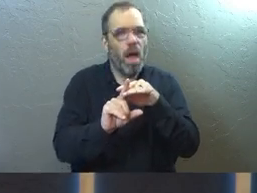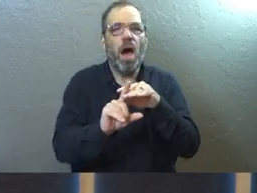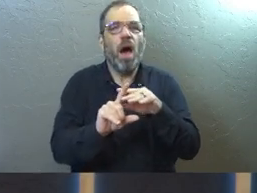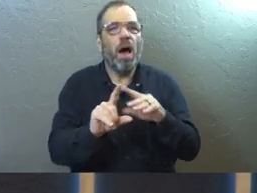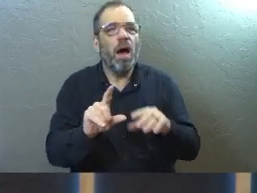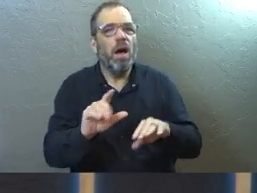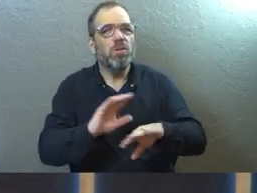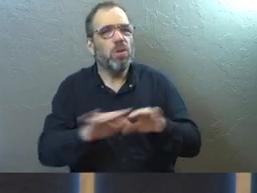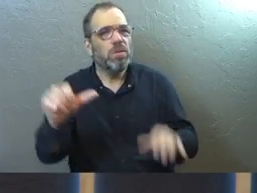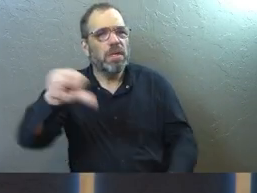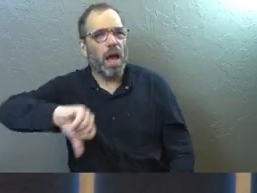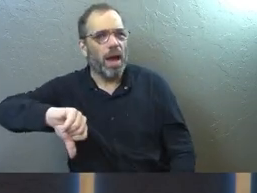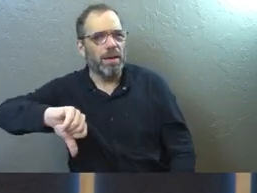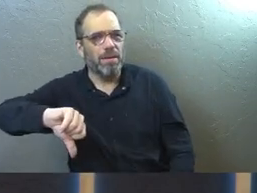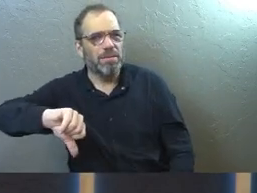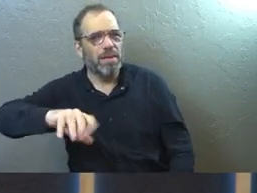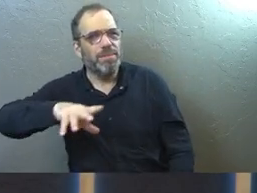deny it.